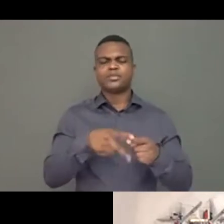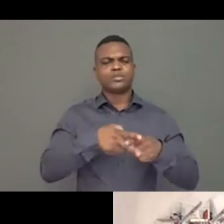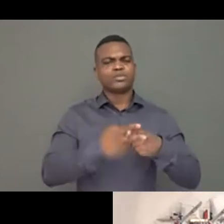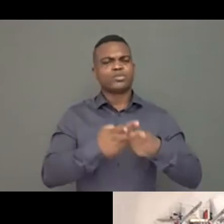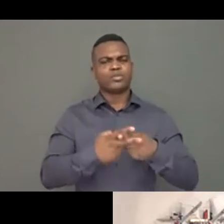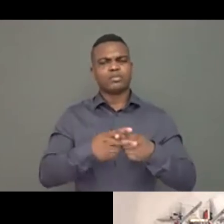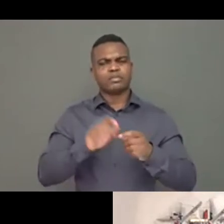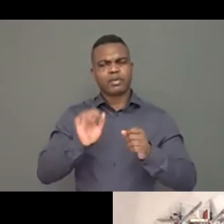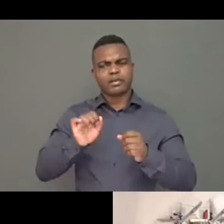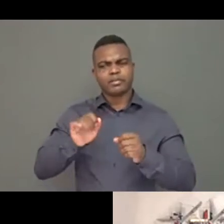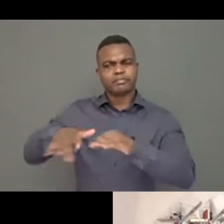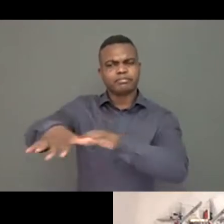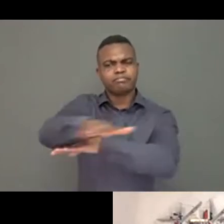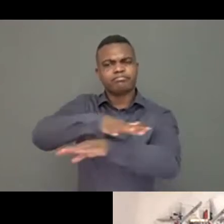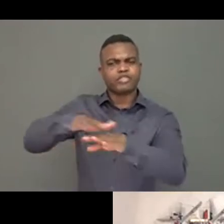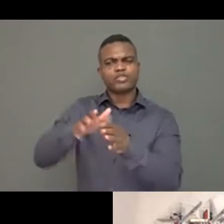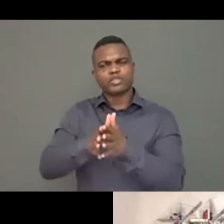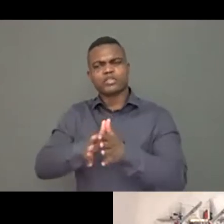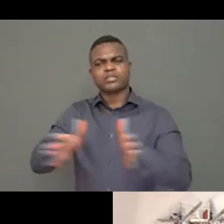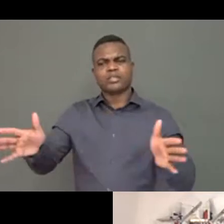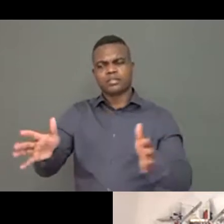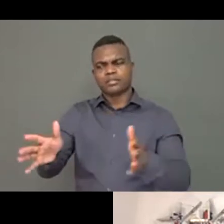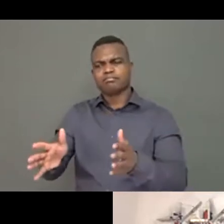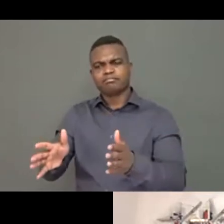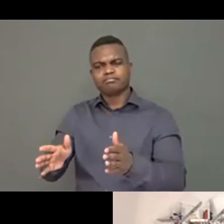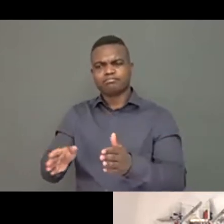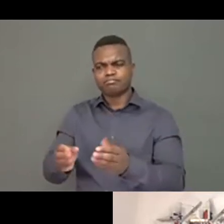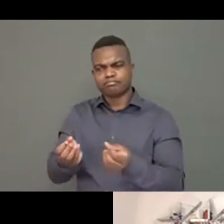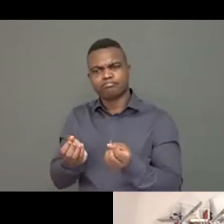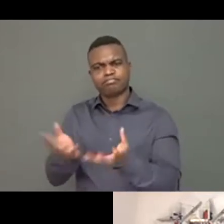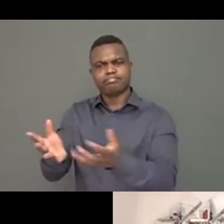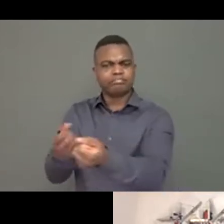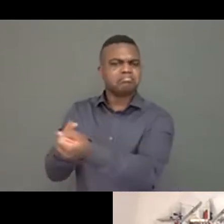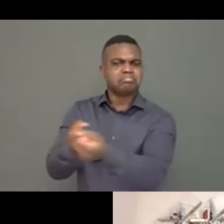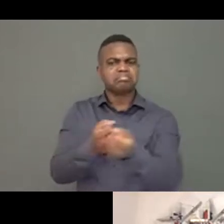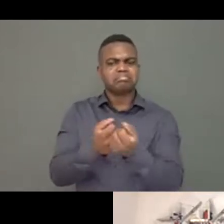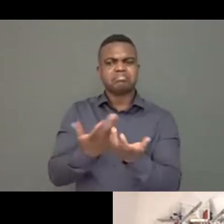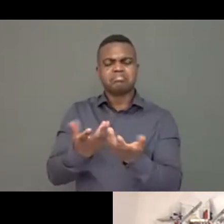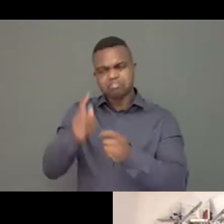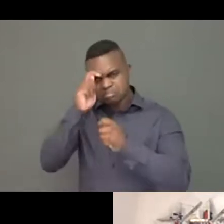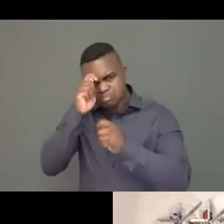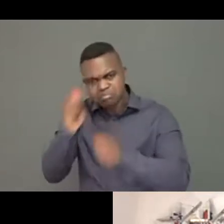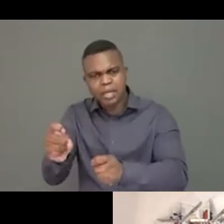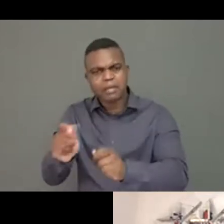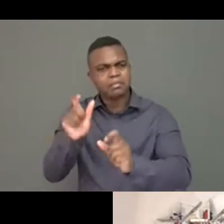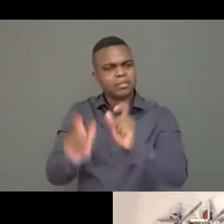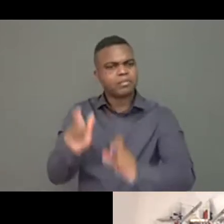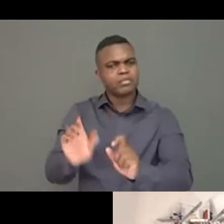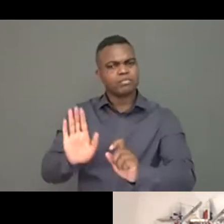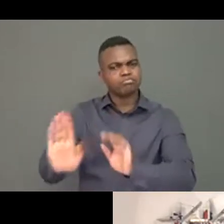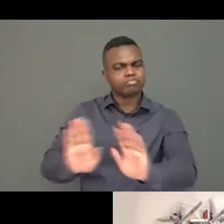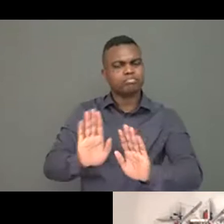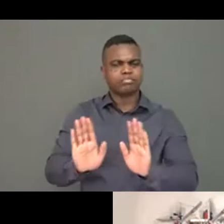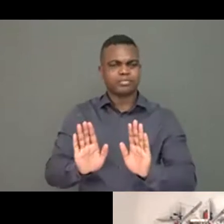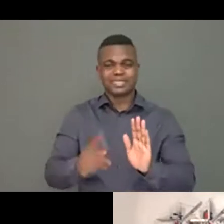confirms the engagement of the organization to work toward this element that I mentioned, and achieve greater